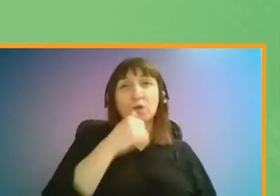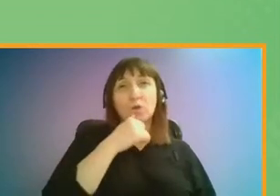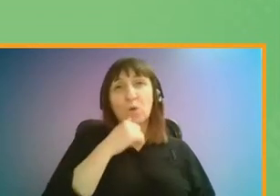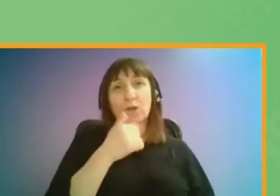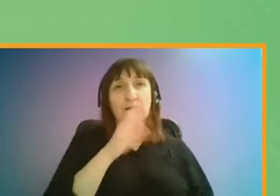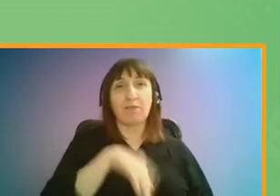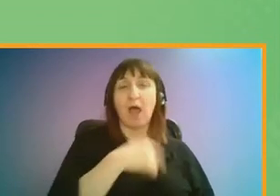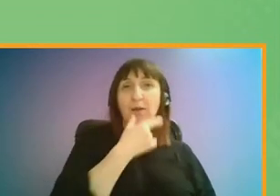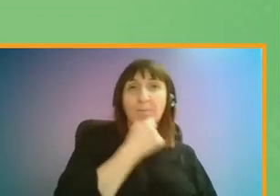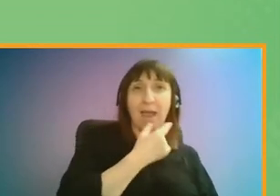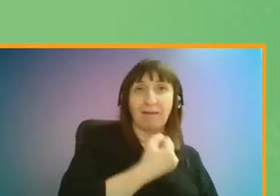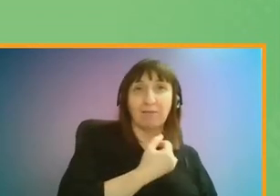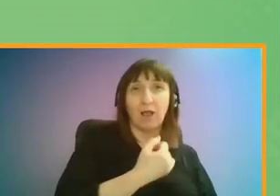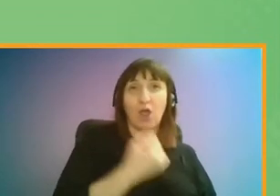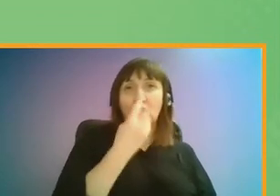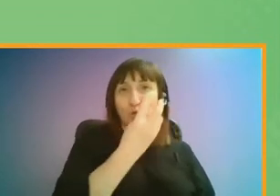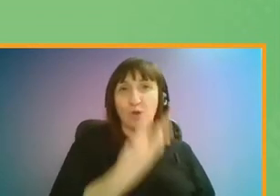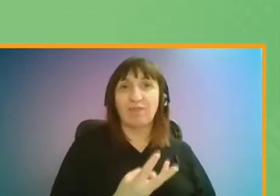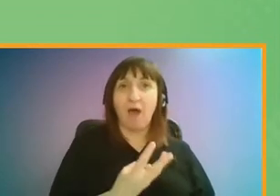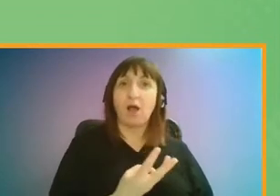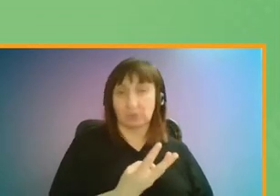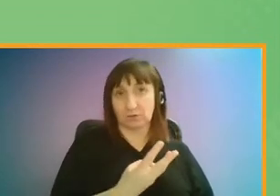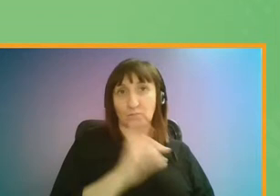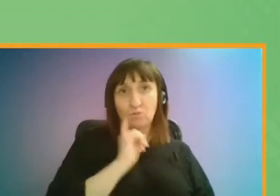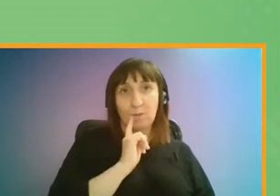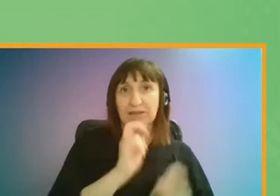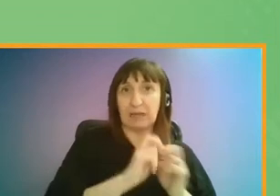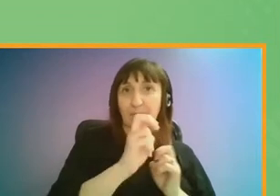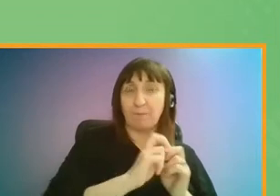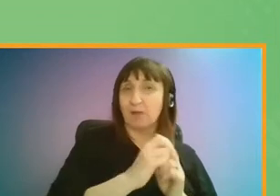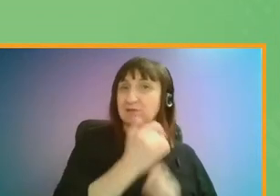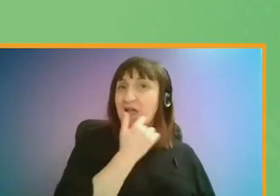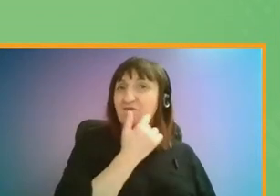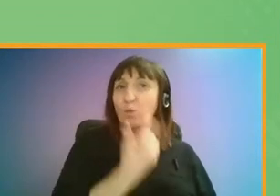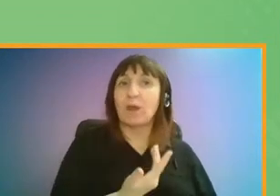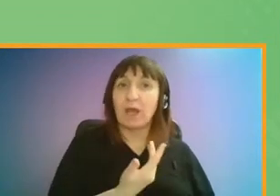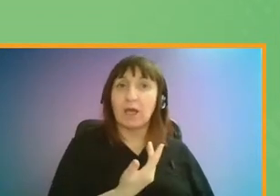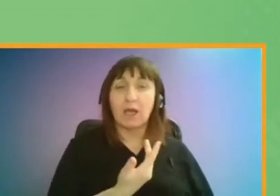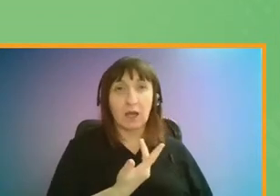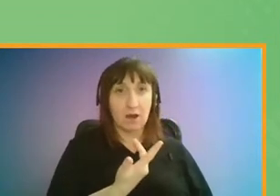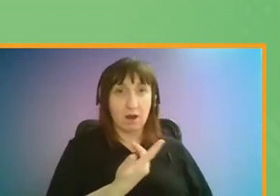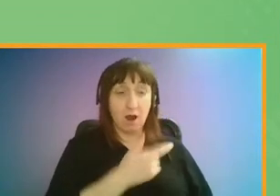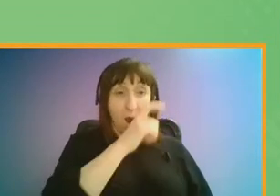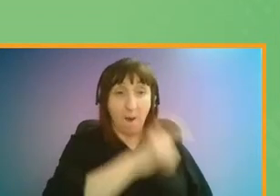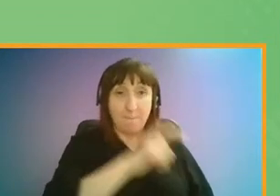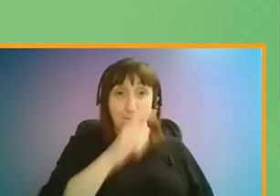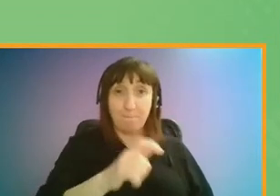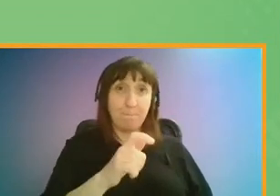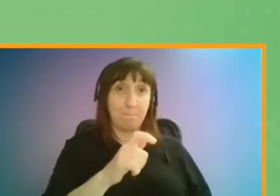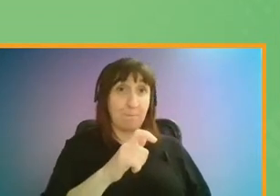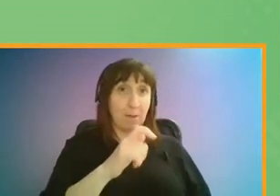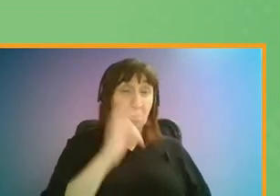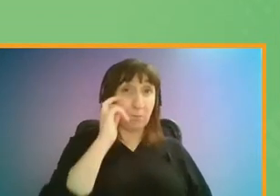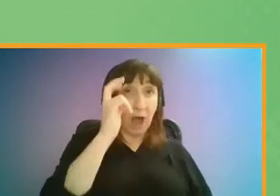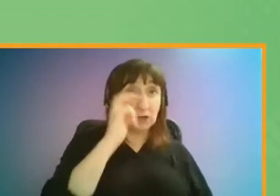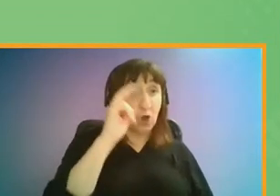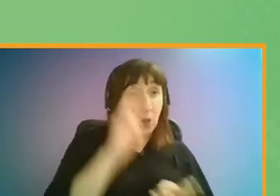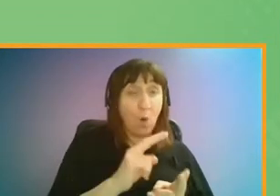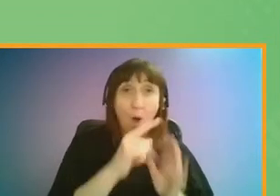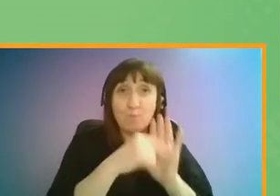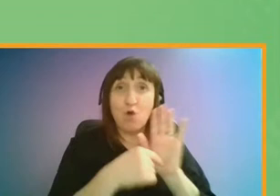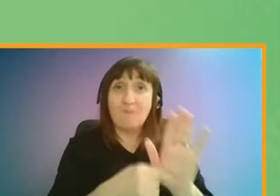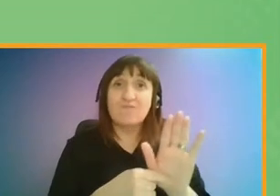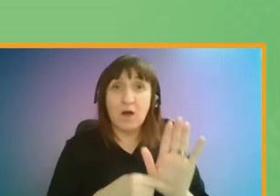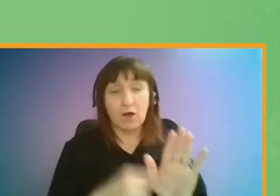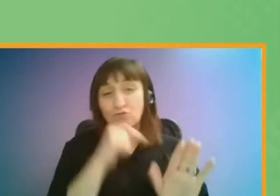than men with almost two-thirds taking the bus at least once a week. Bus passengers have historically had a lower profile and been less well represented